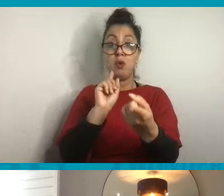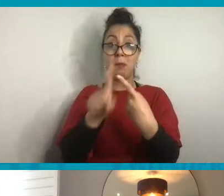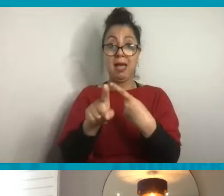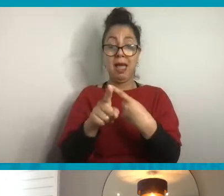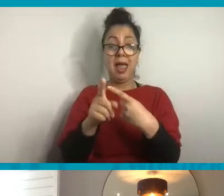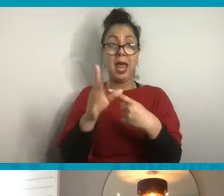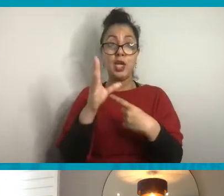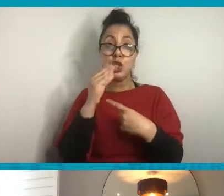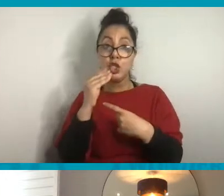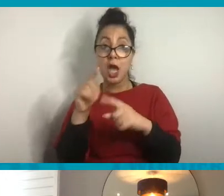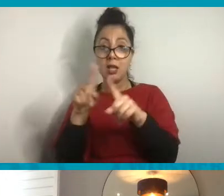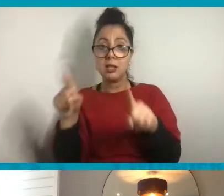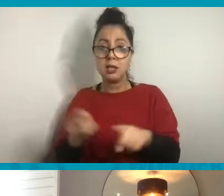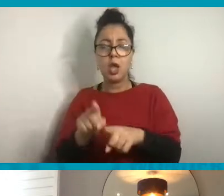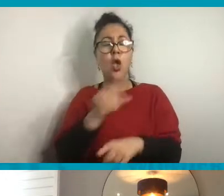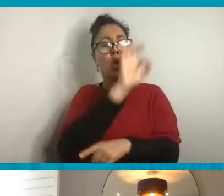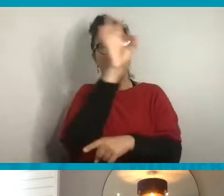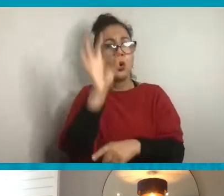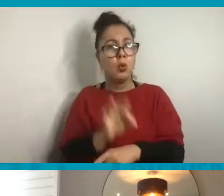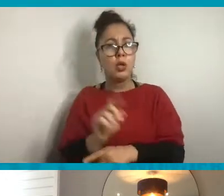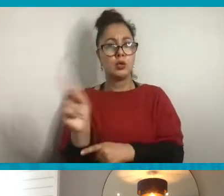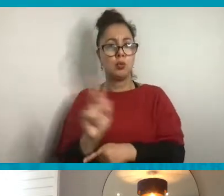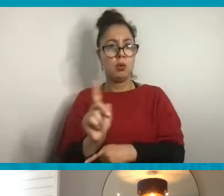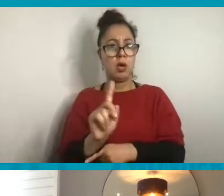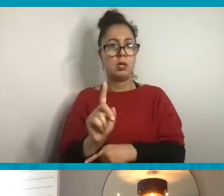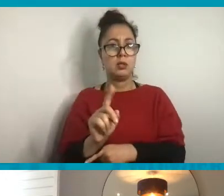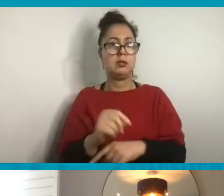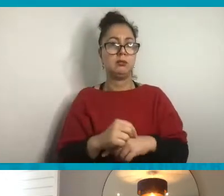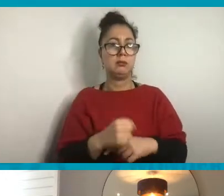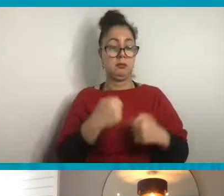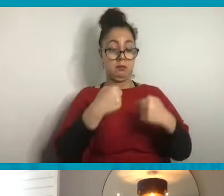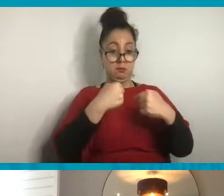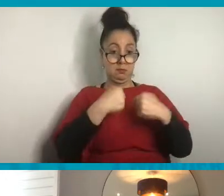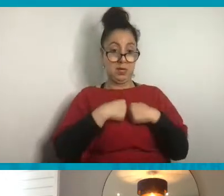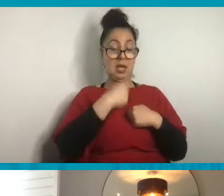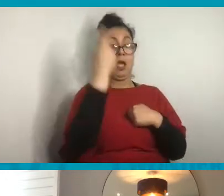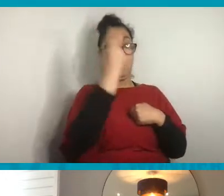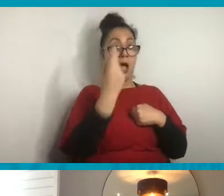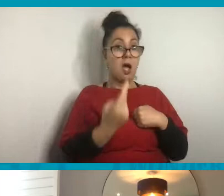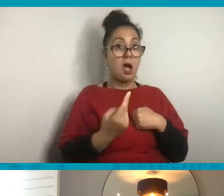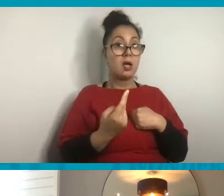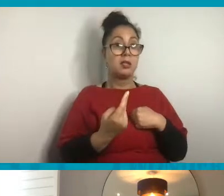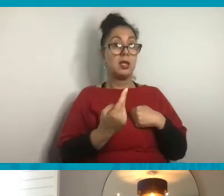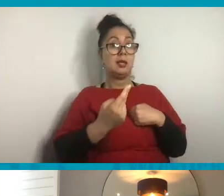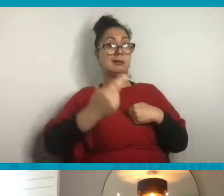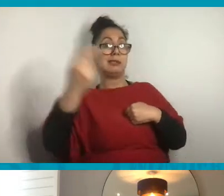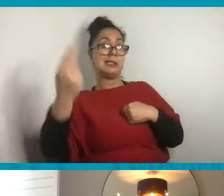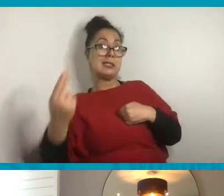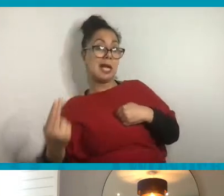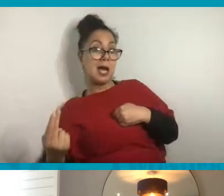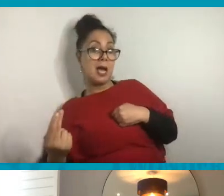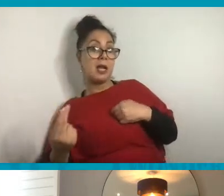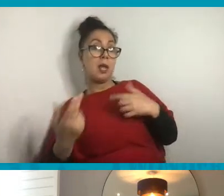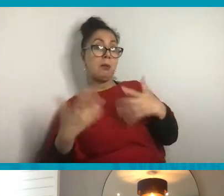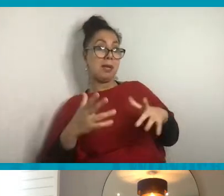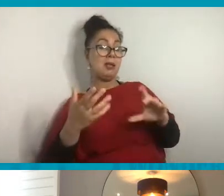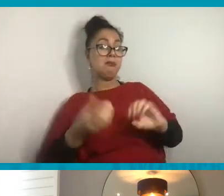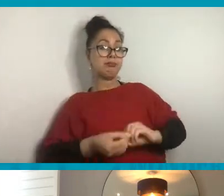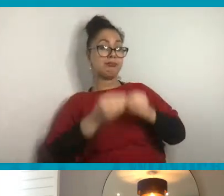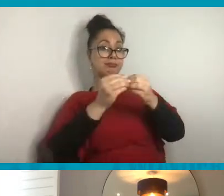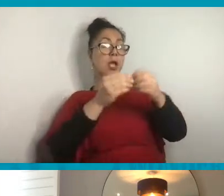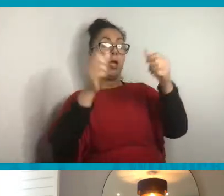why do you think artists like myself and designers, such as those who've done the posters,